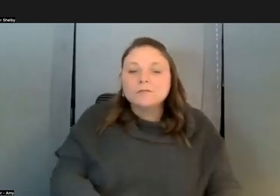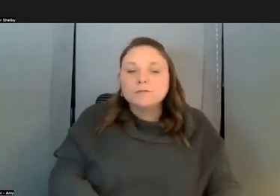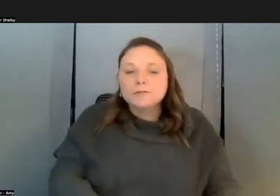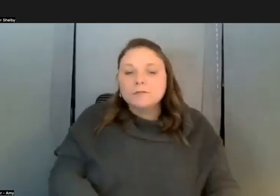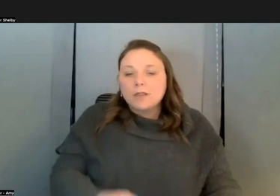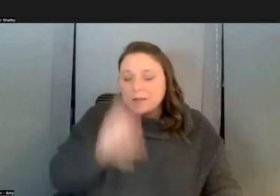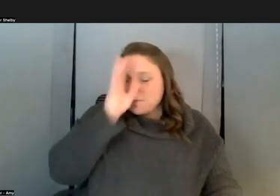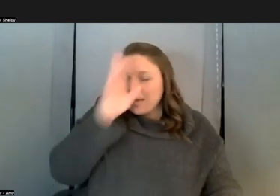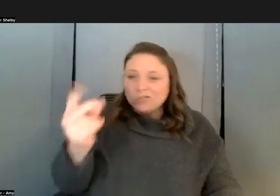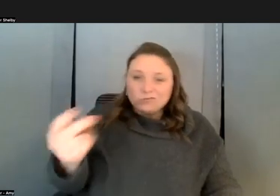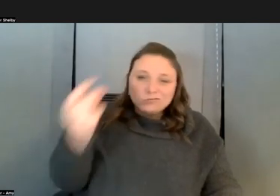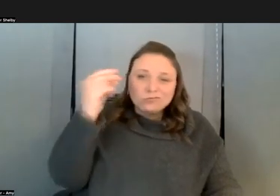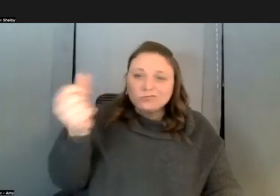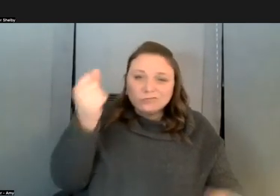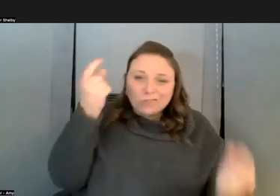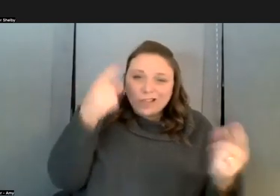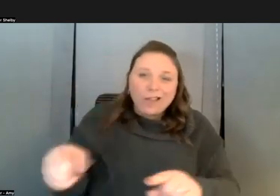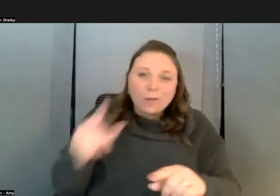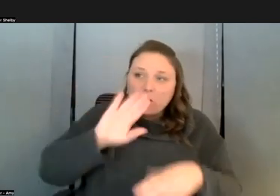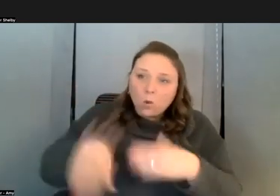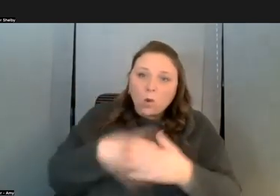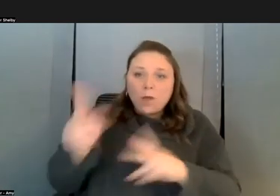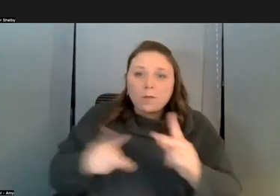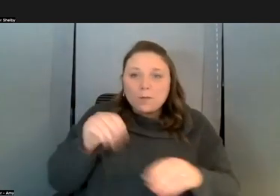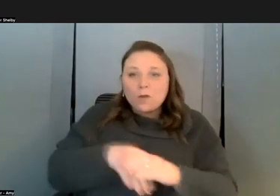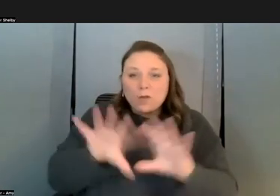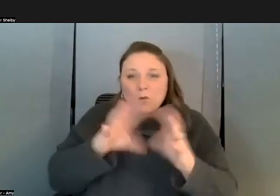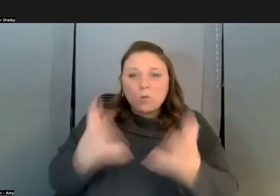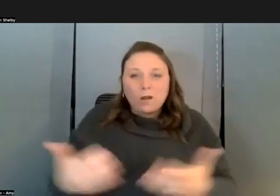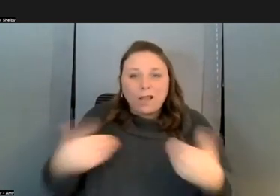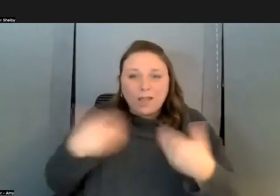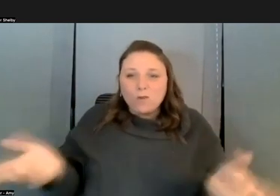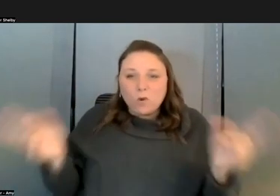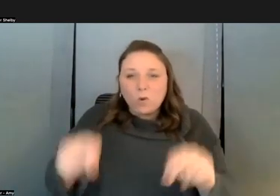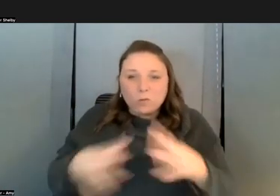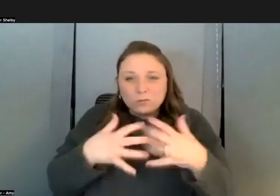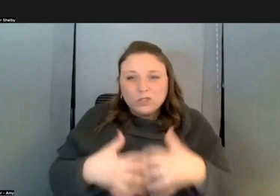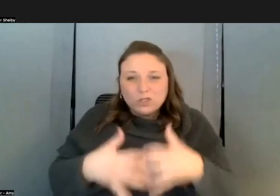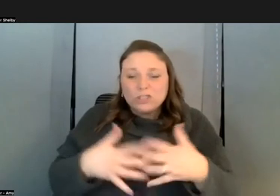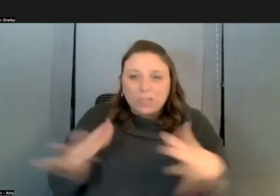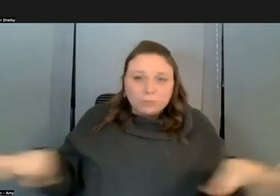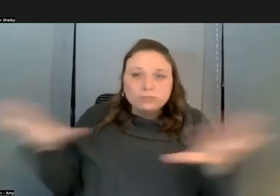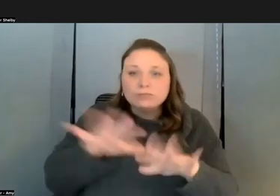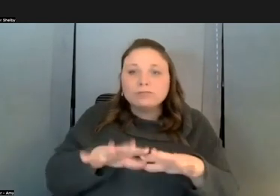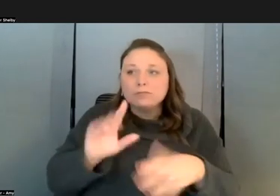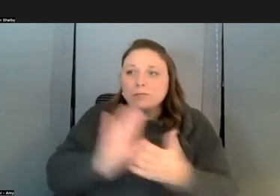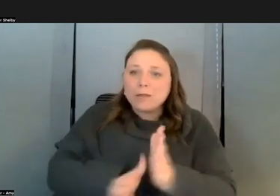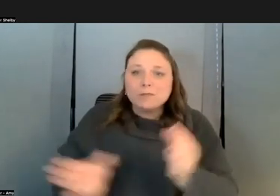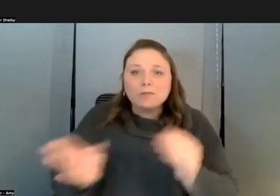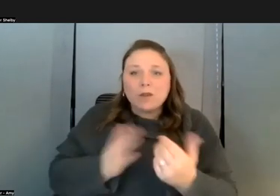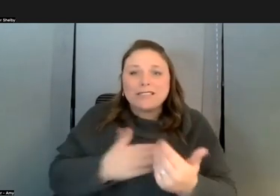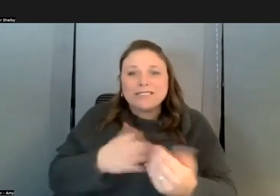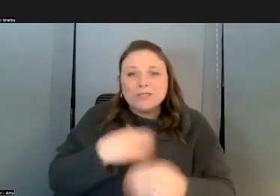everybody in the world got their own lathe and it's easy to use and it's not